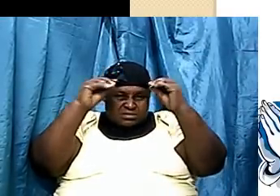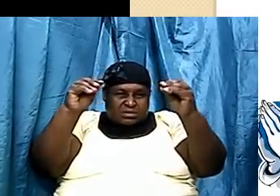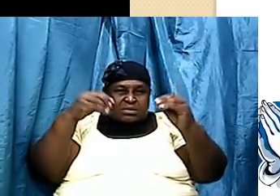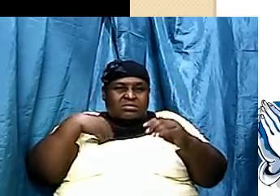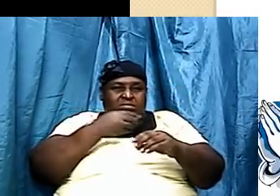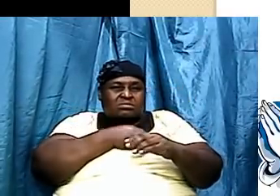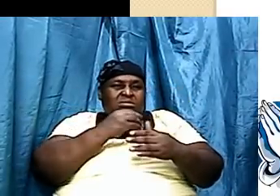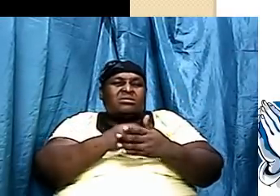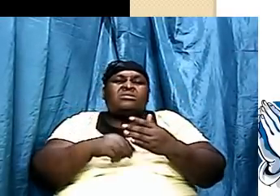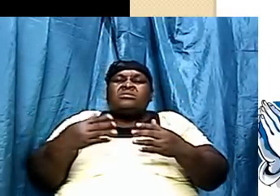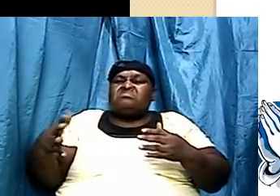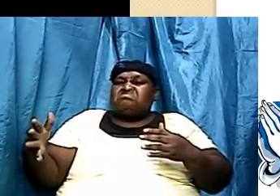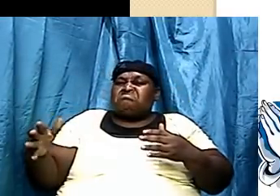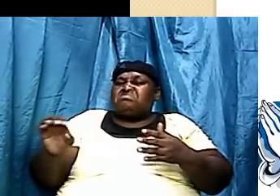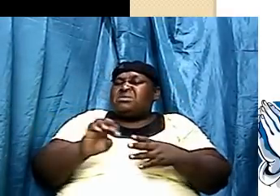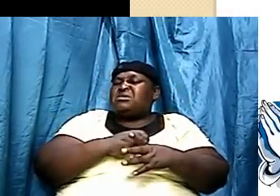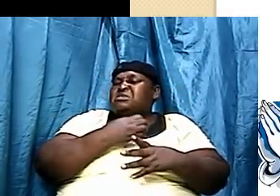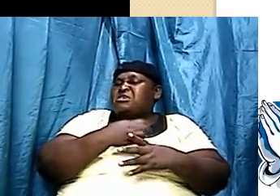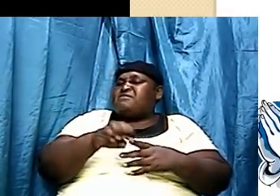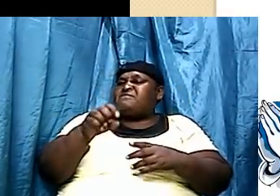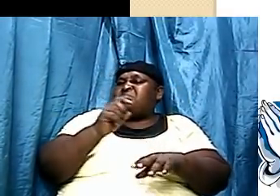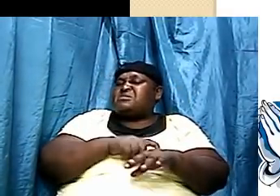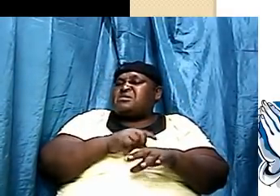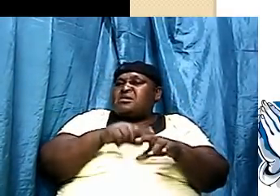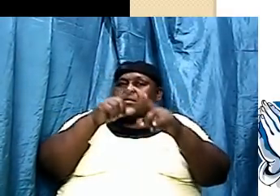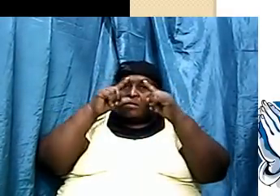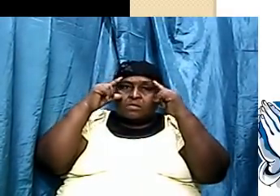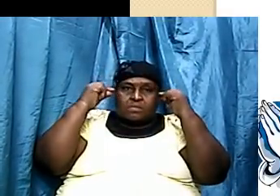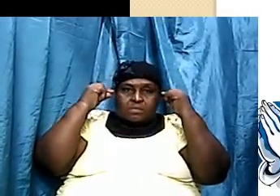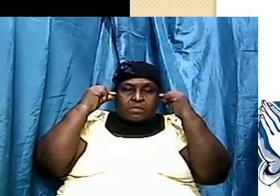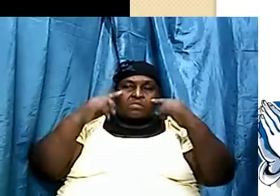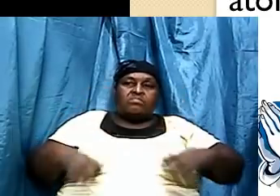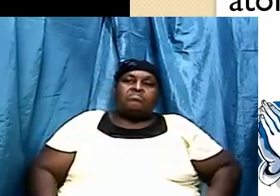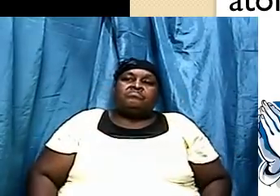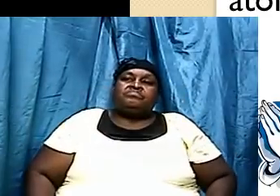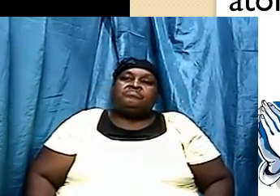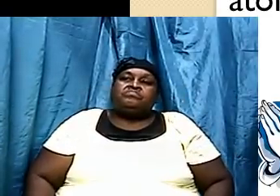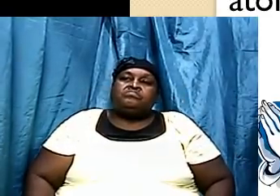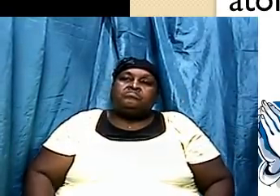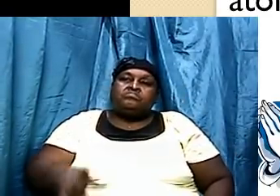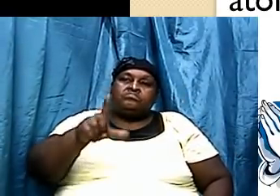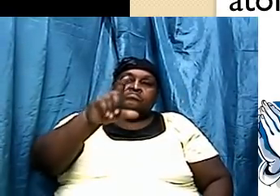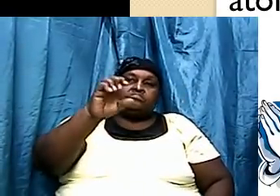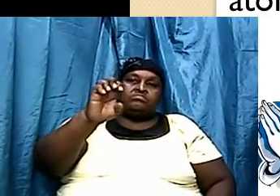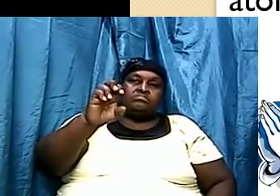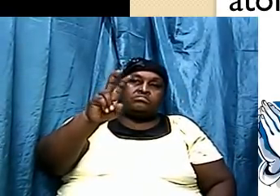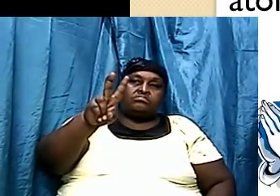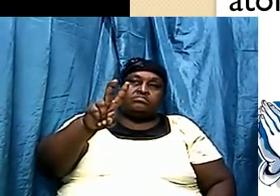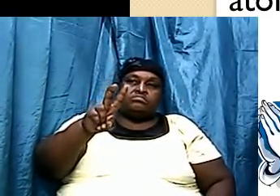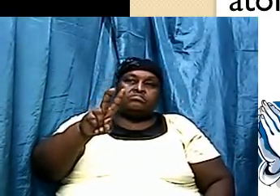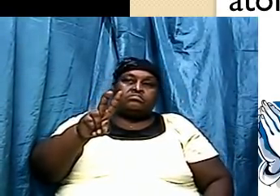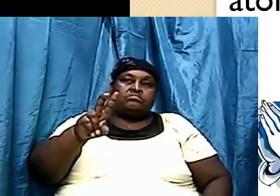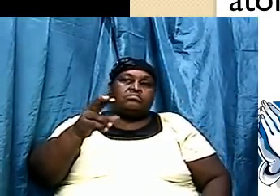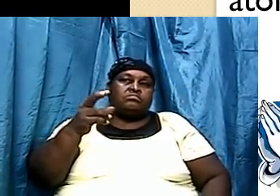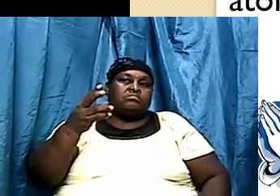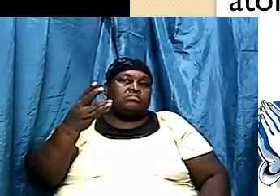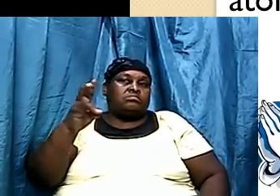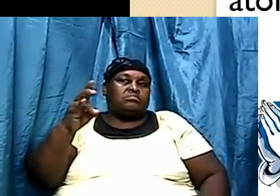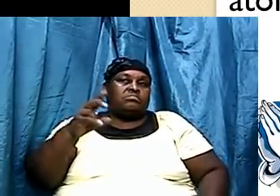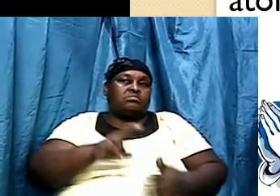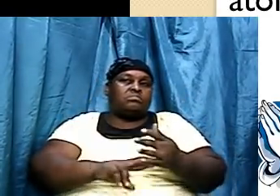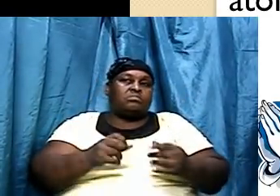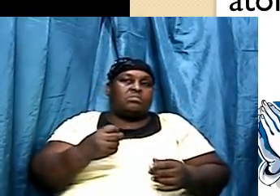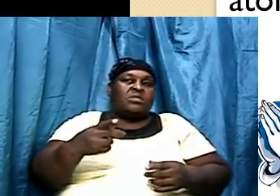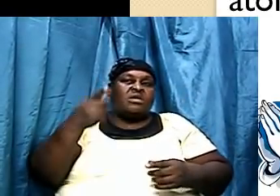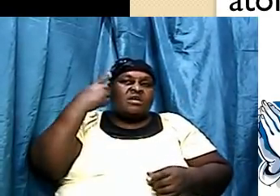even from the time of Moses. Let's look at the scripture in Leviticus. Leviticus chapter 17 and verse 11. It